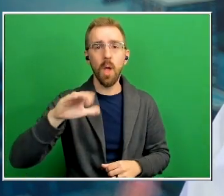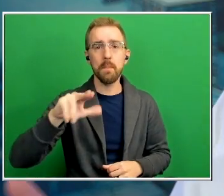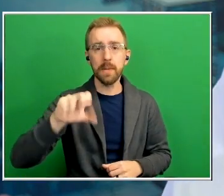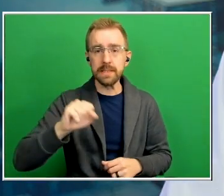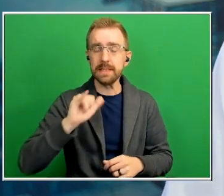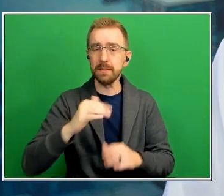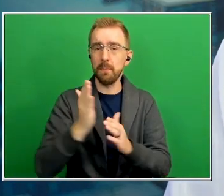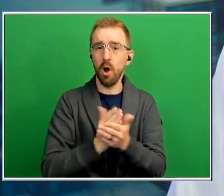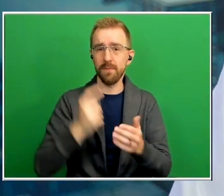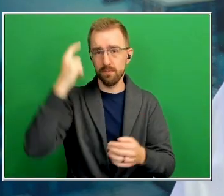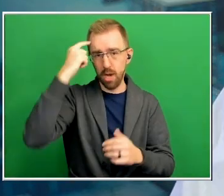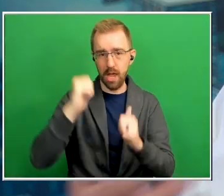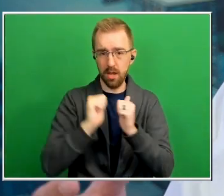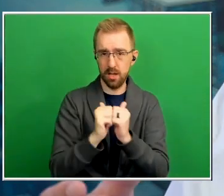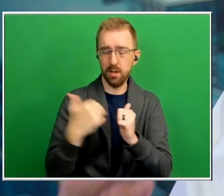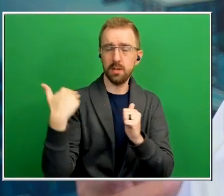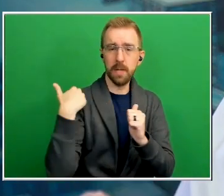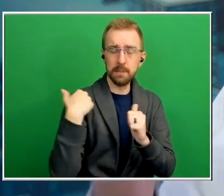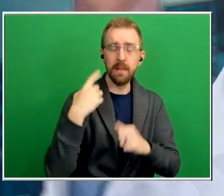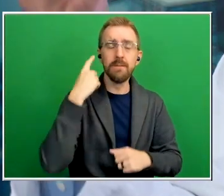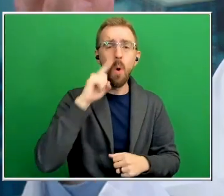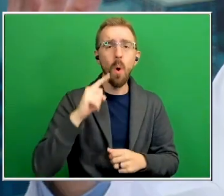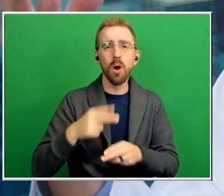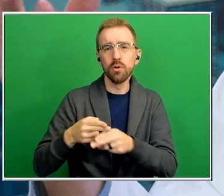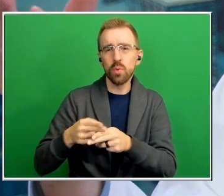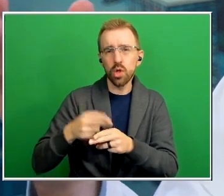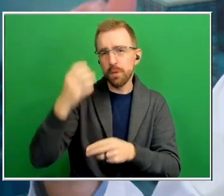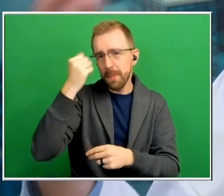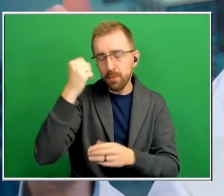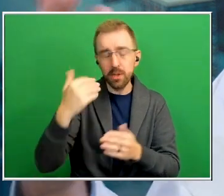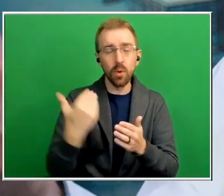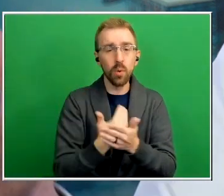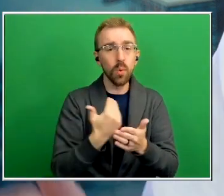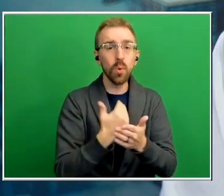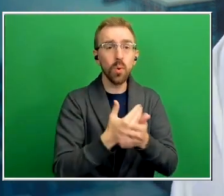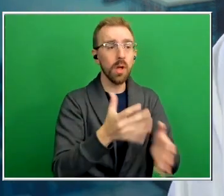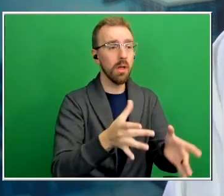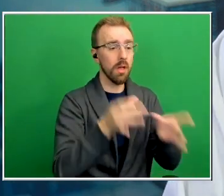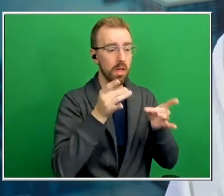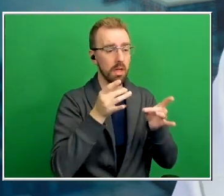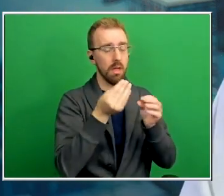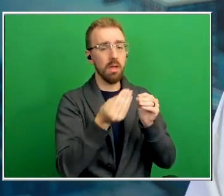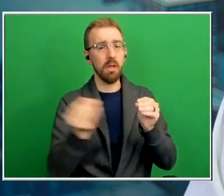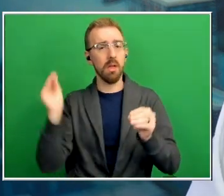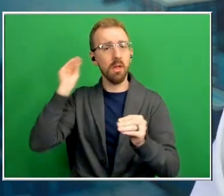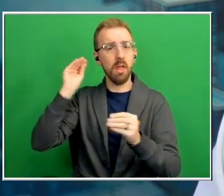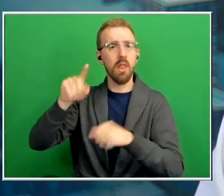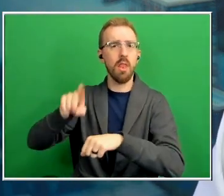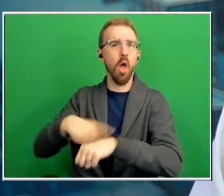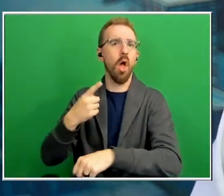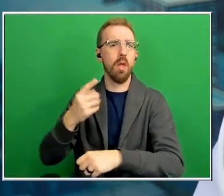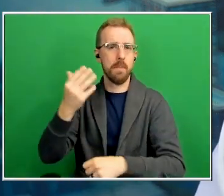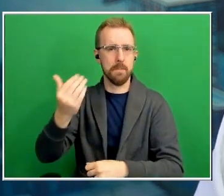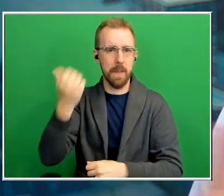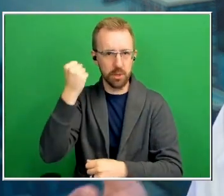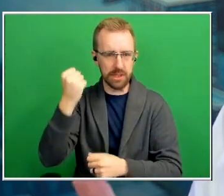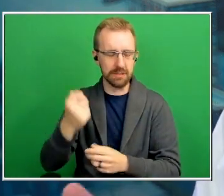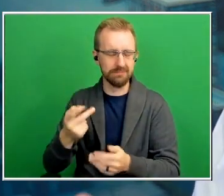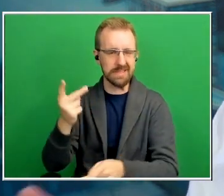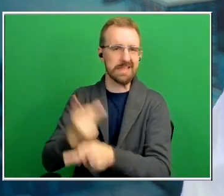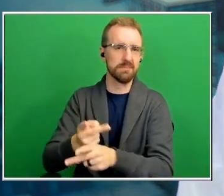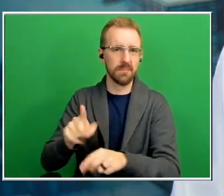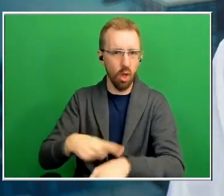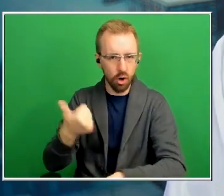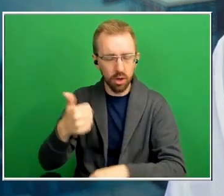short-term memory so it takes new information and puts it into the long-term memory banks so this is a part of the brain that's also hit